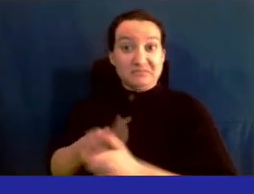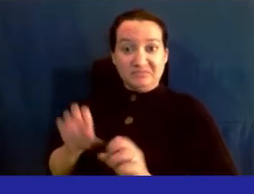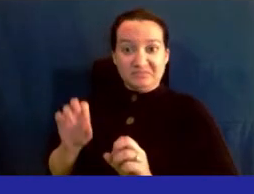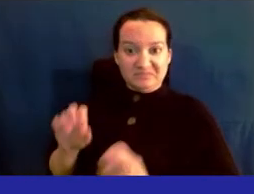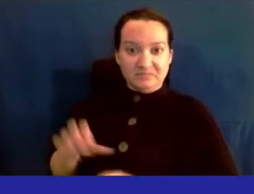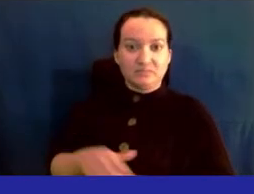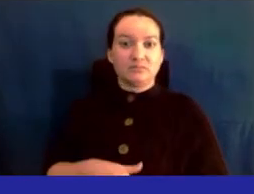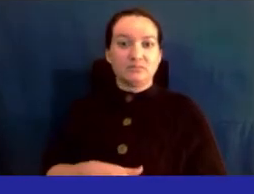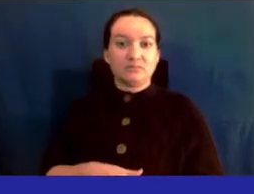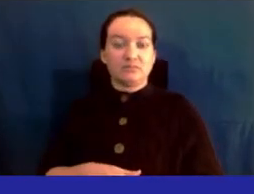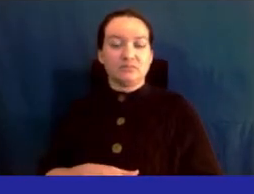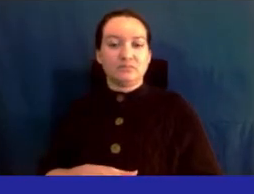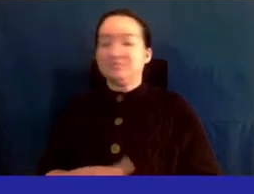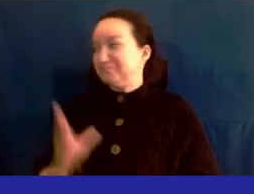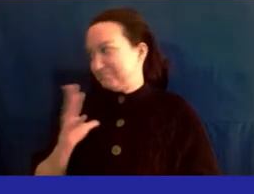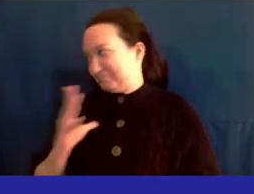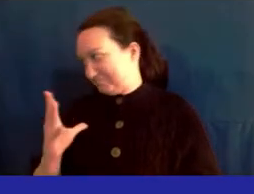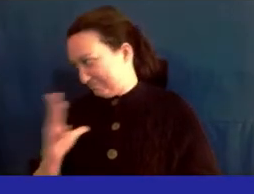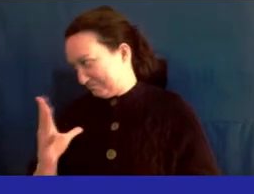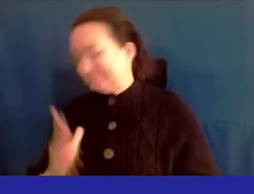Yes, that's fine.